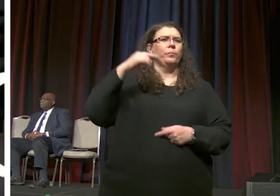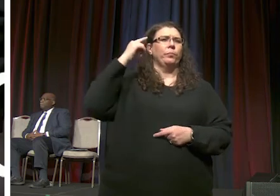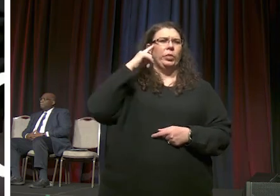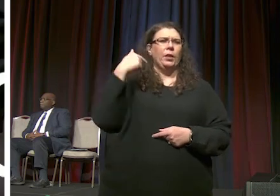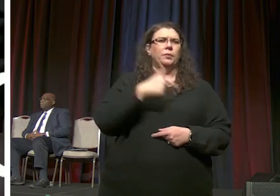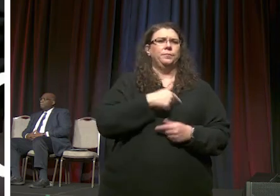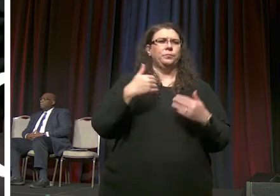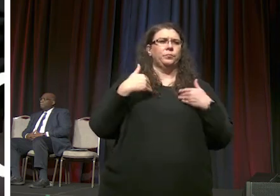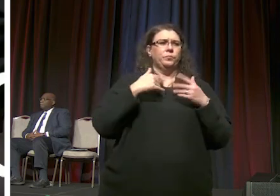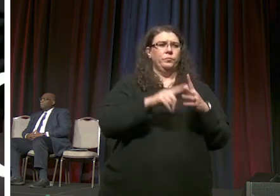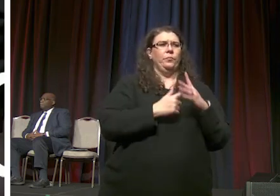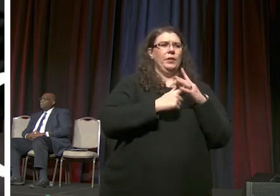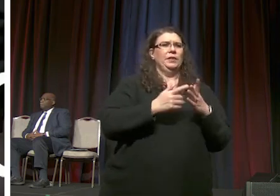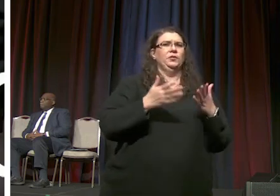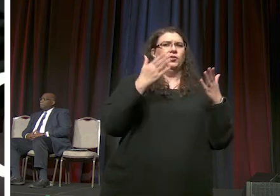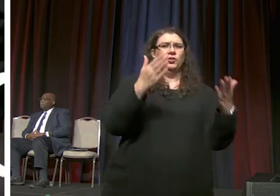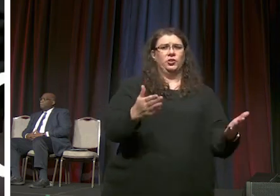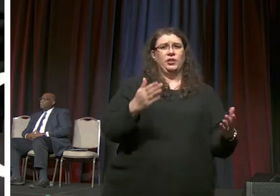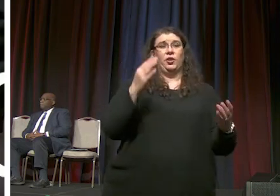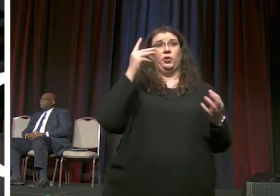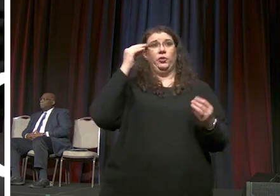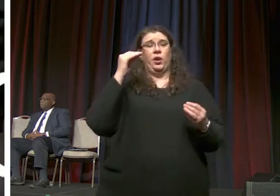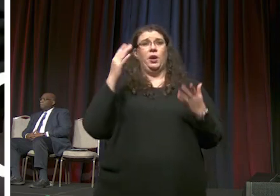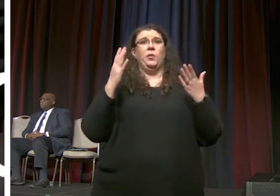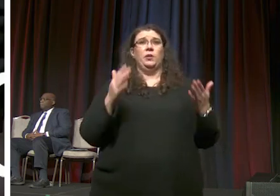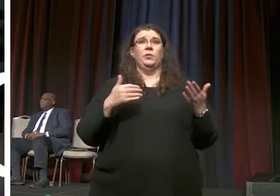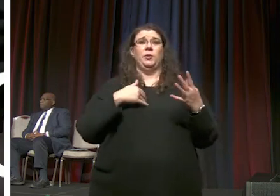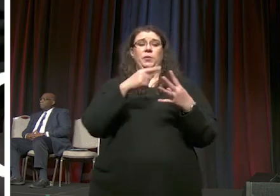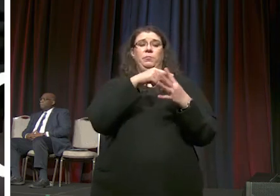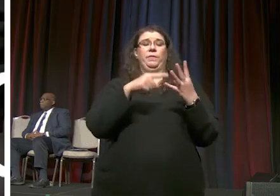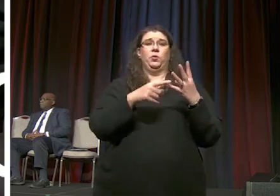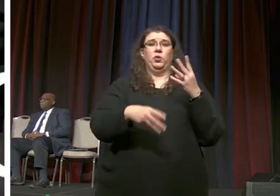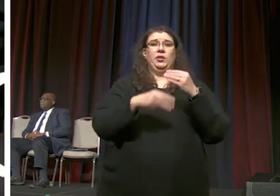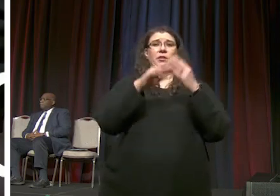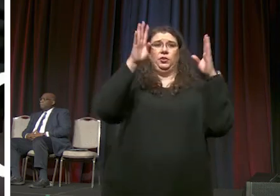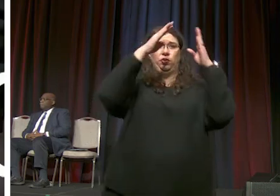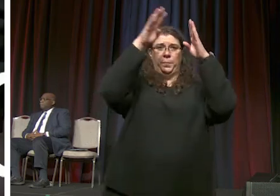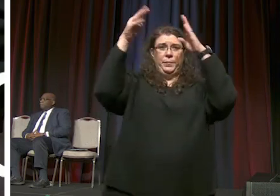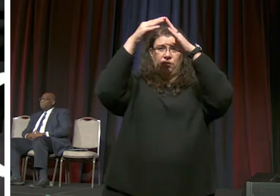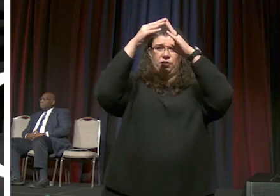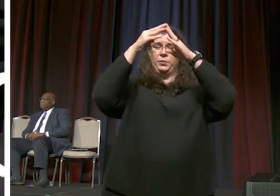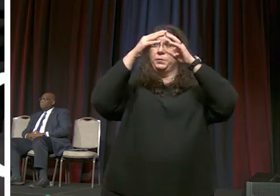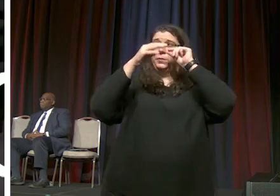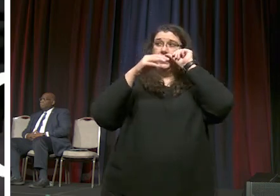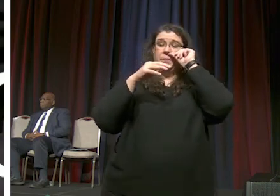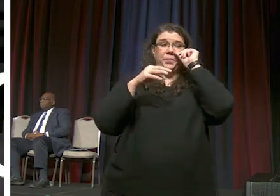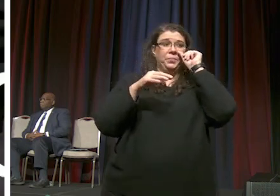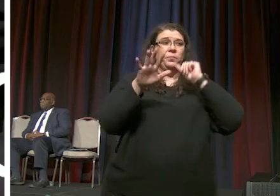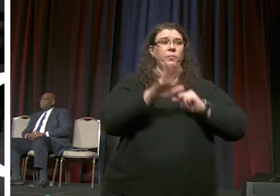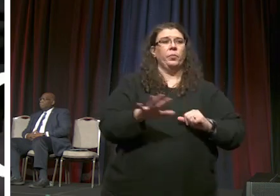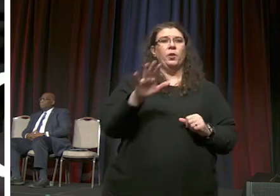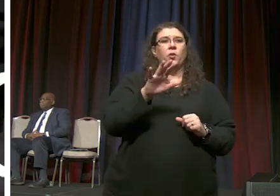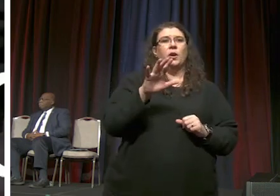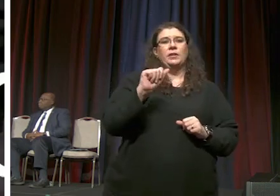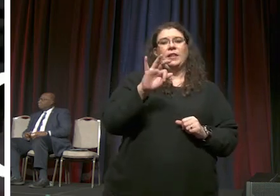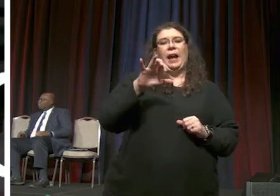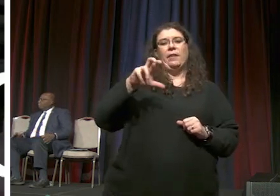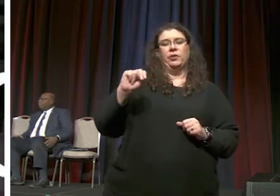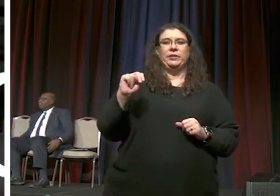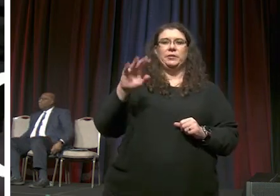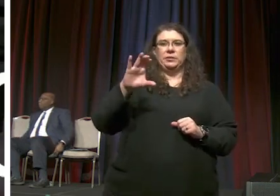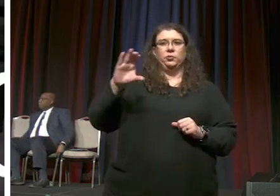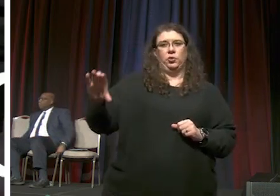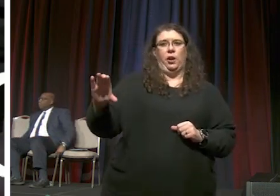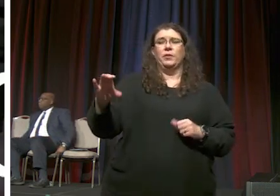there were the initial suggestion or thought was that there might be four additional bishops uh across the african central conferences